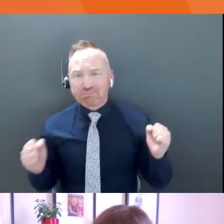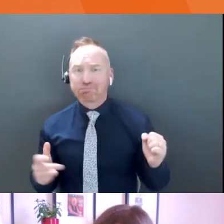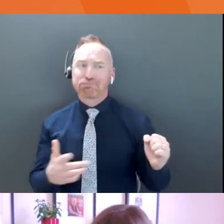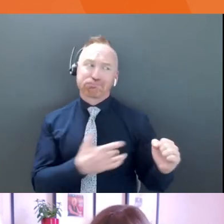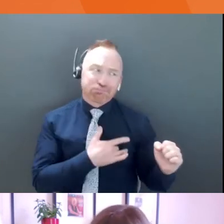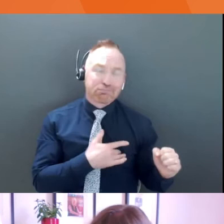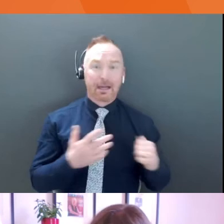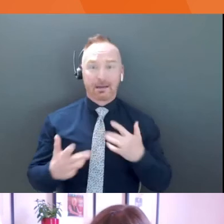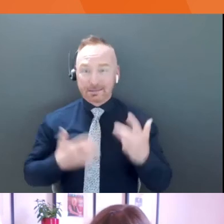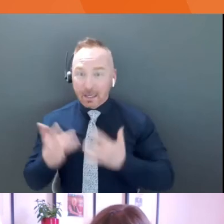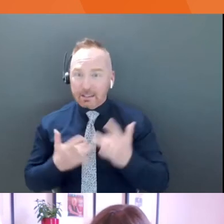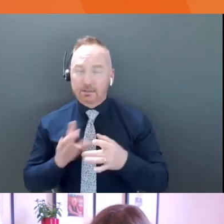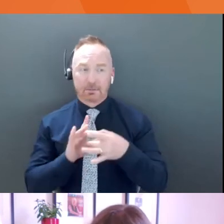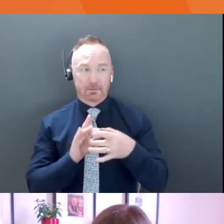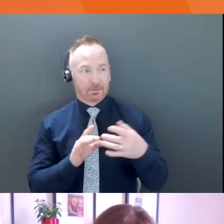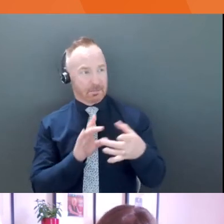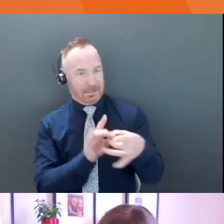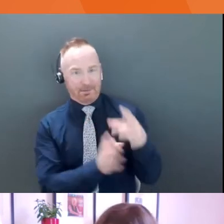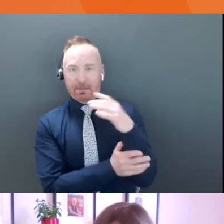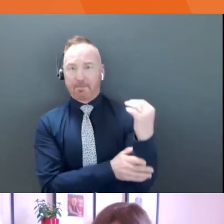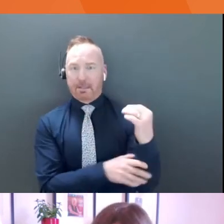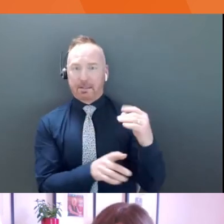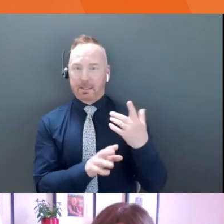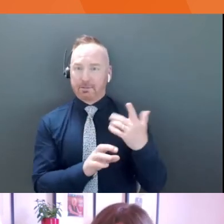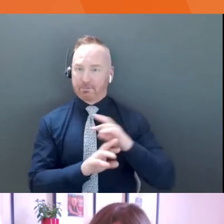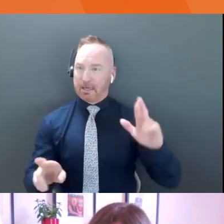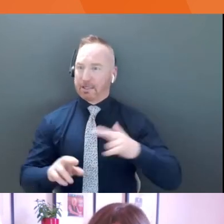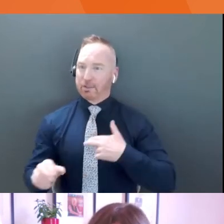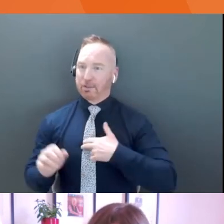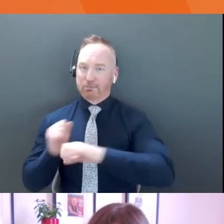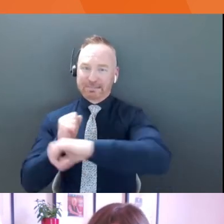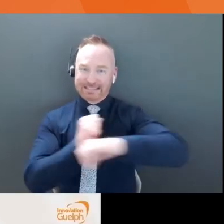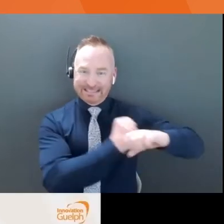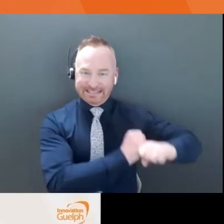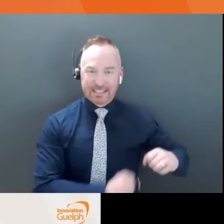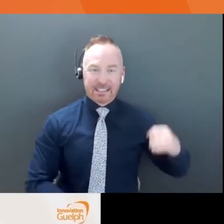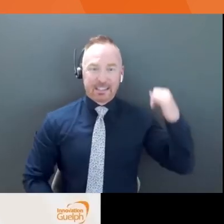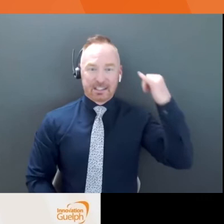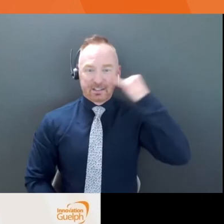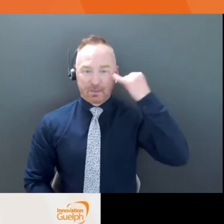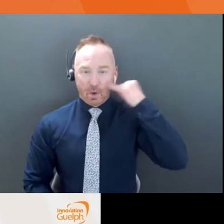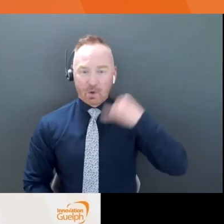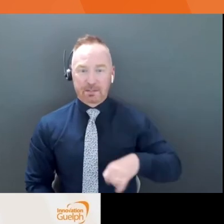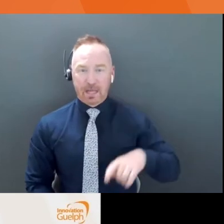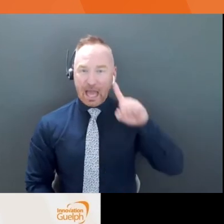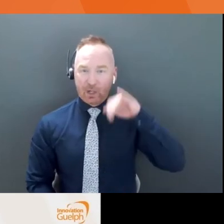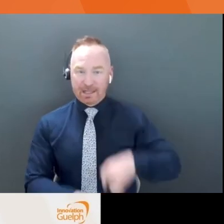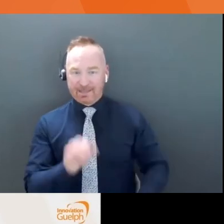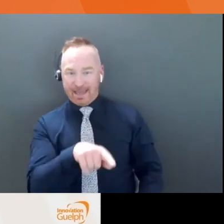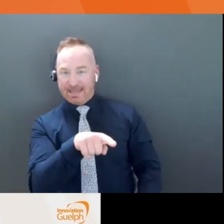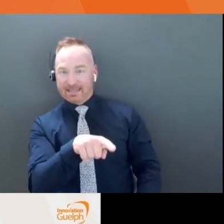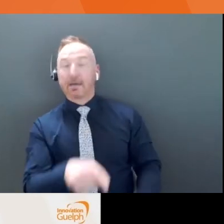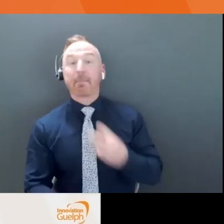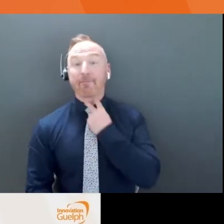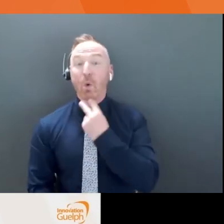excited about this company that you're bringing to market. If I look like this, yeah, my voice sounds good, but you have no idea